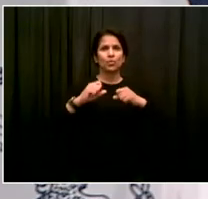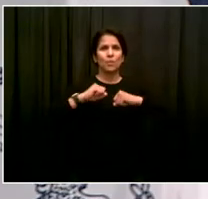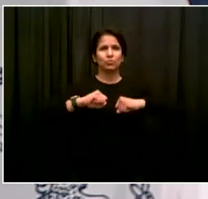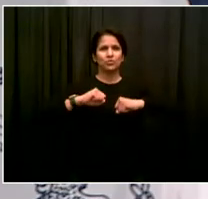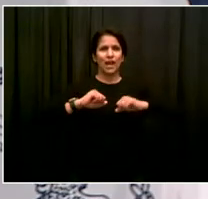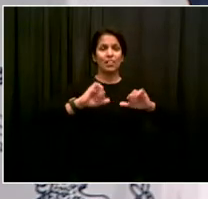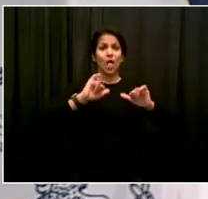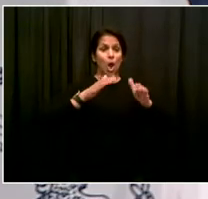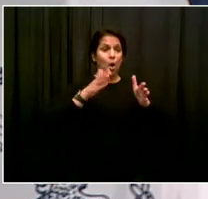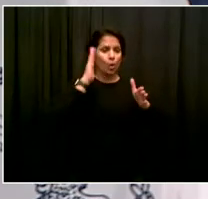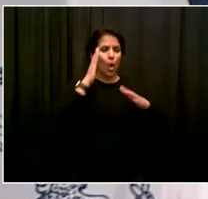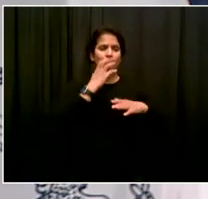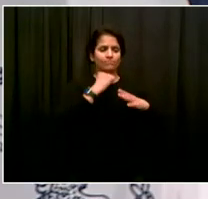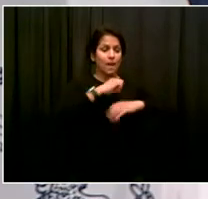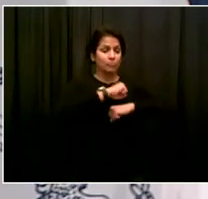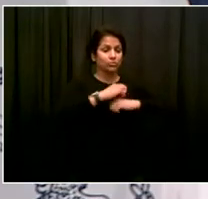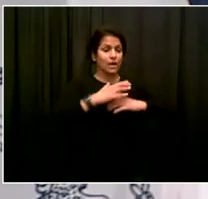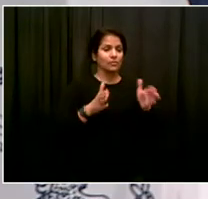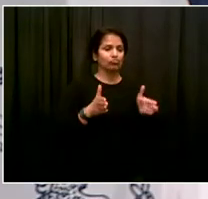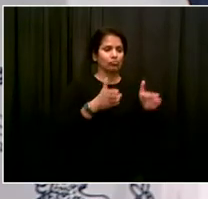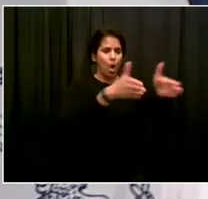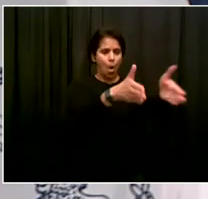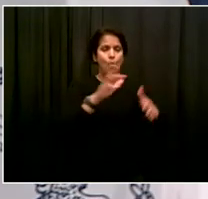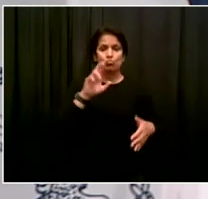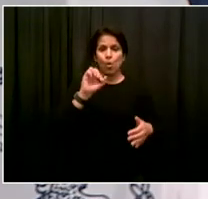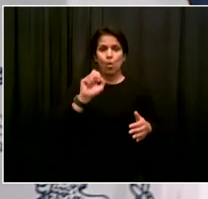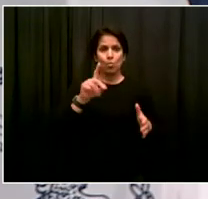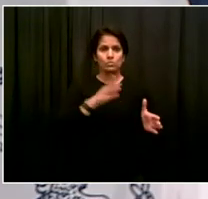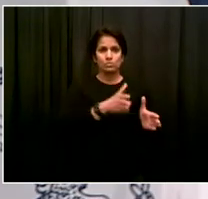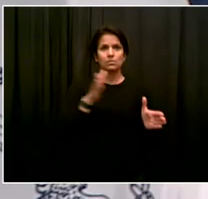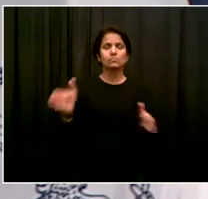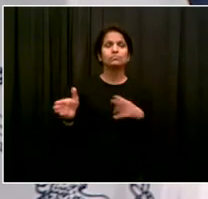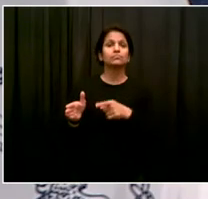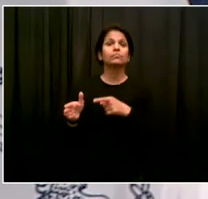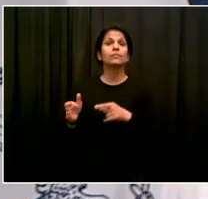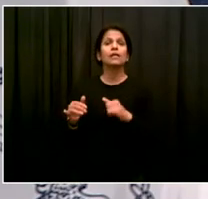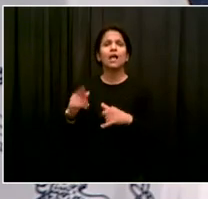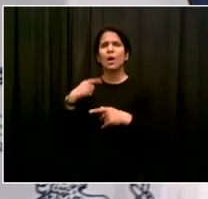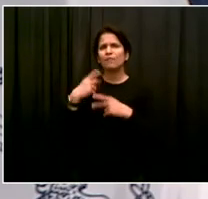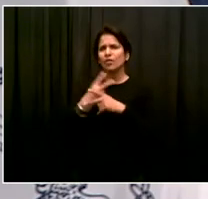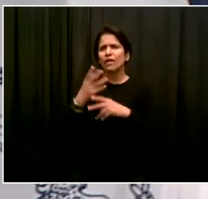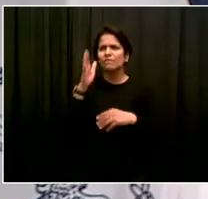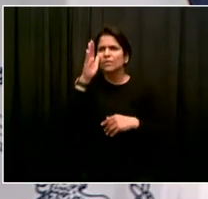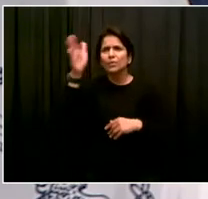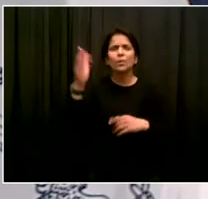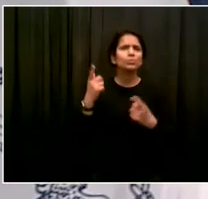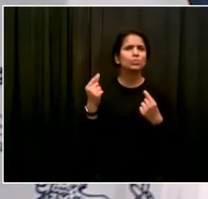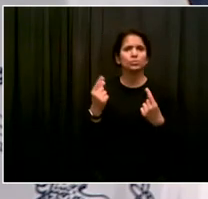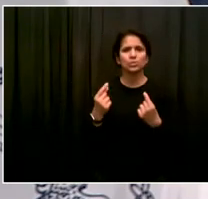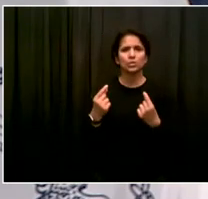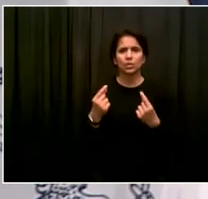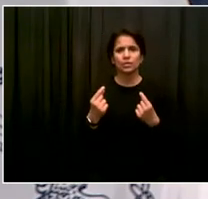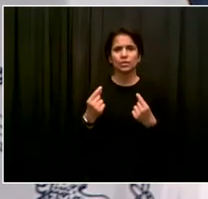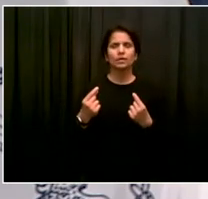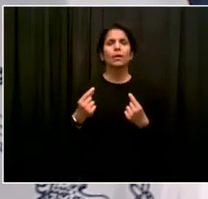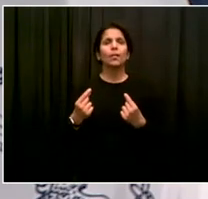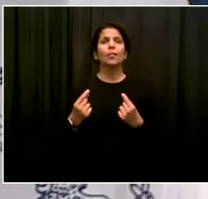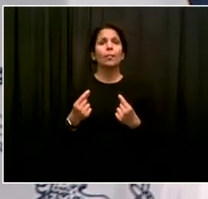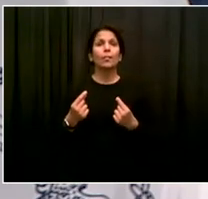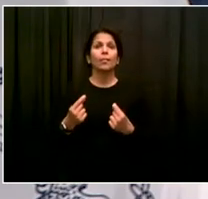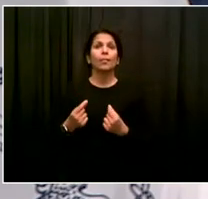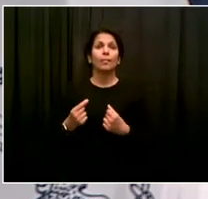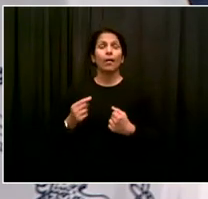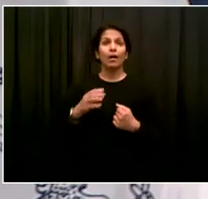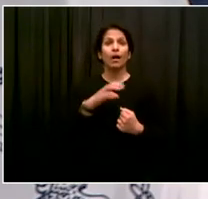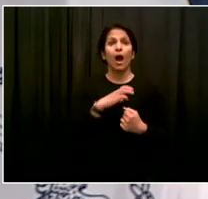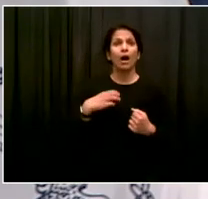in the coming years, but then figuring out where we're going. And one of the things Commissioner Gutman has talked about, very consistent with your question, is, you know,